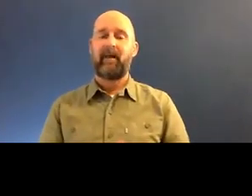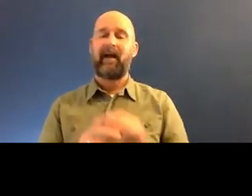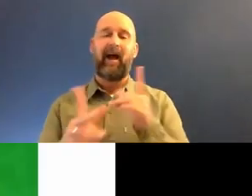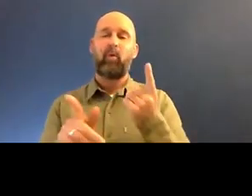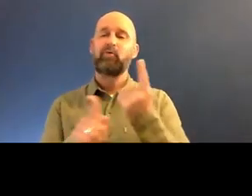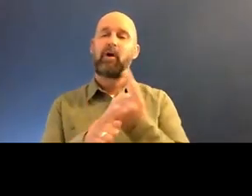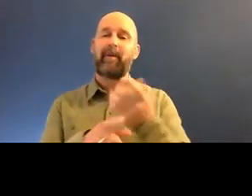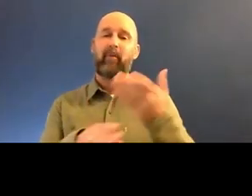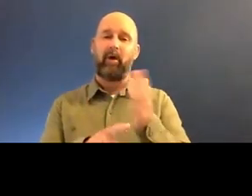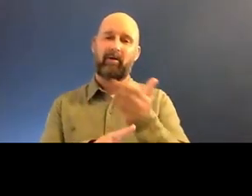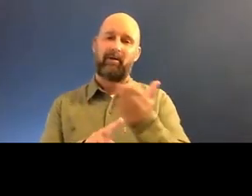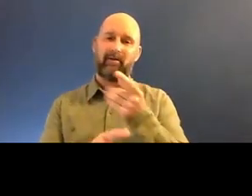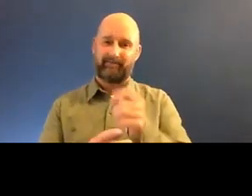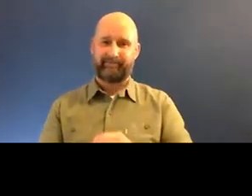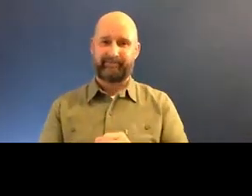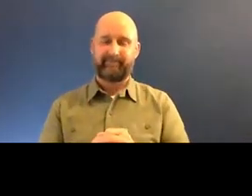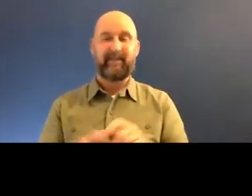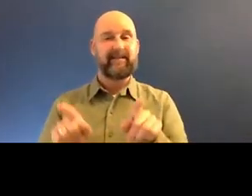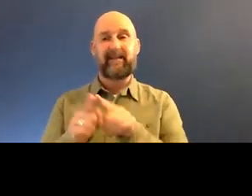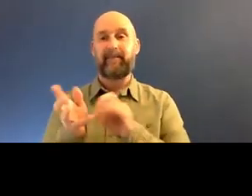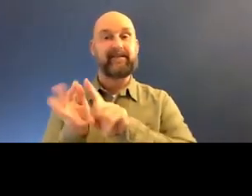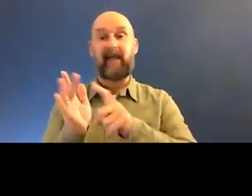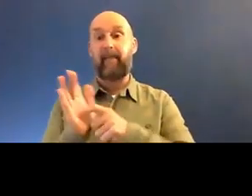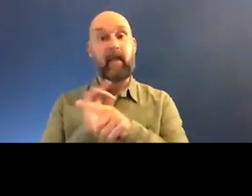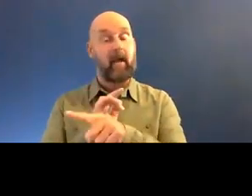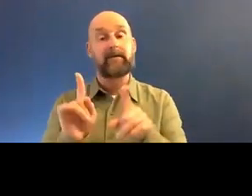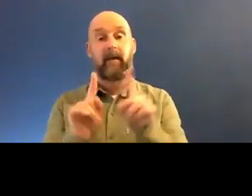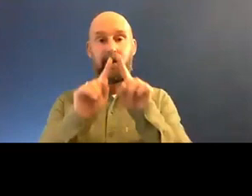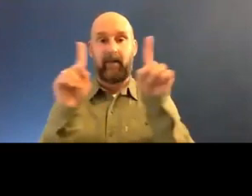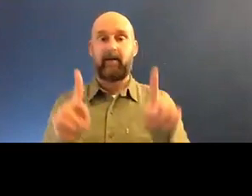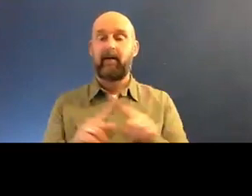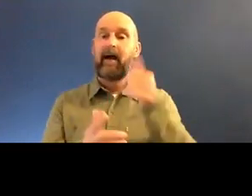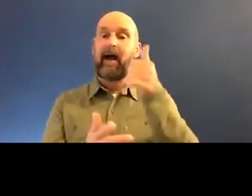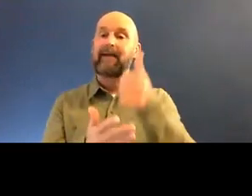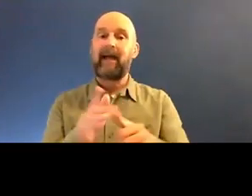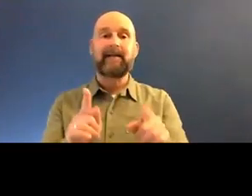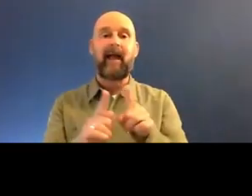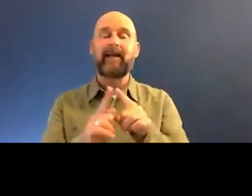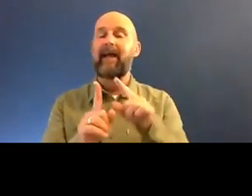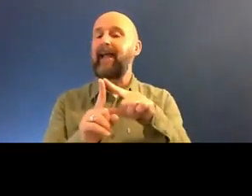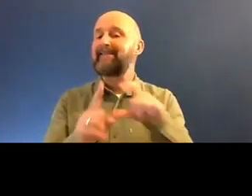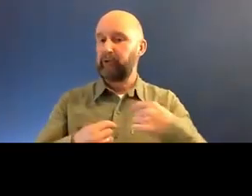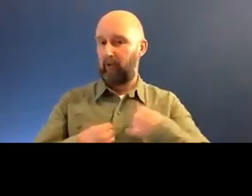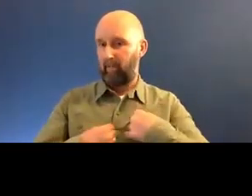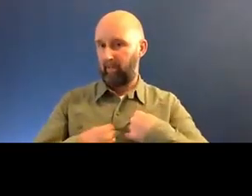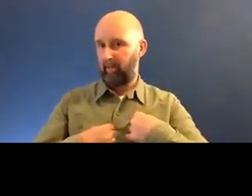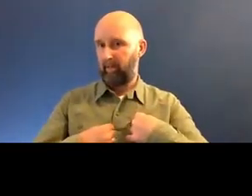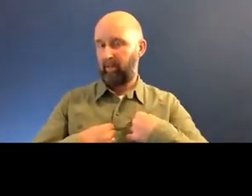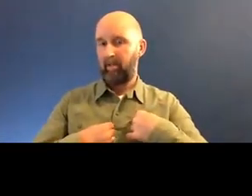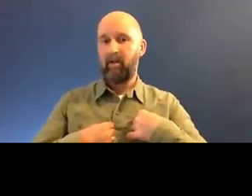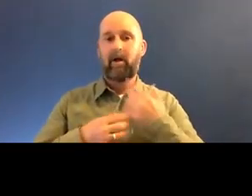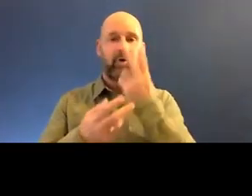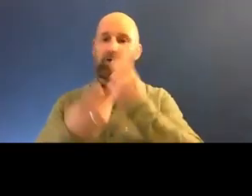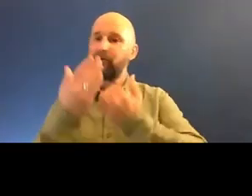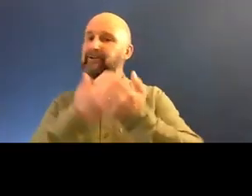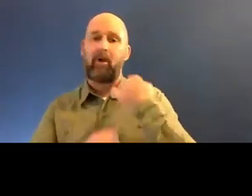years. Like Samir, I started from a more digital kind of like approach rather than traditional,